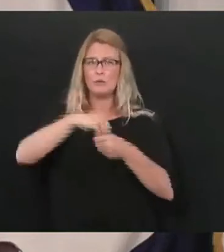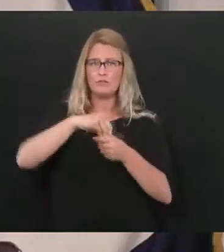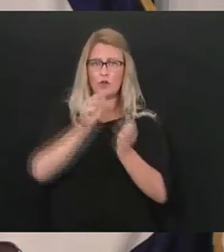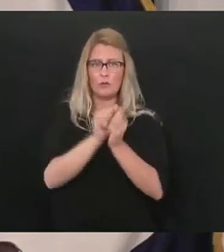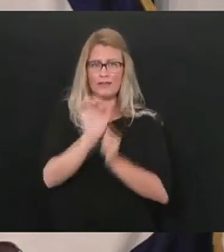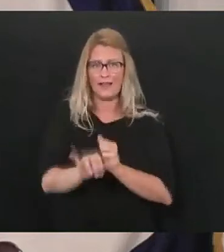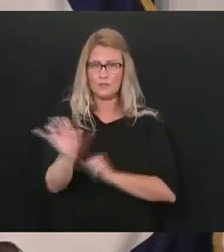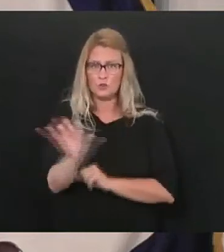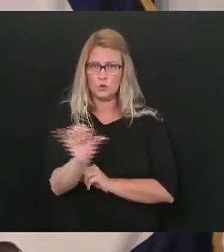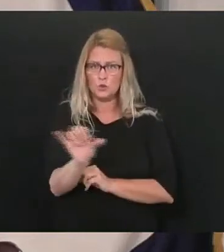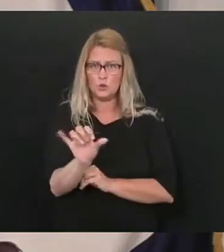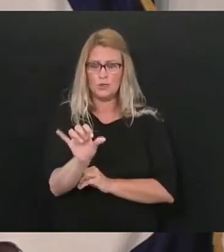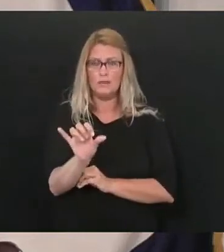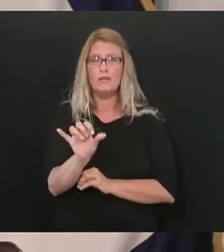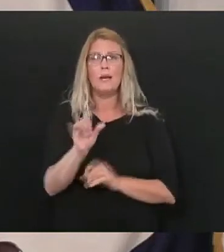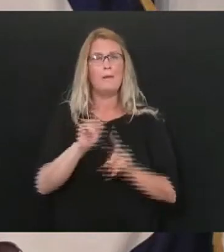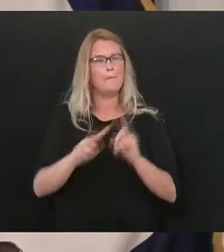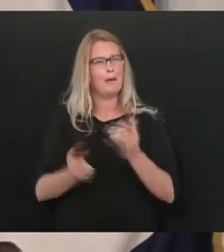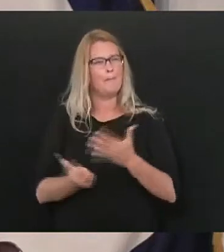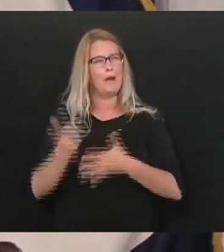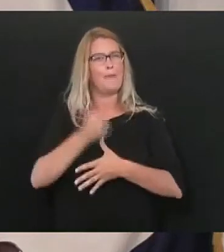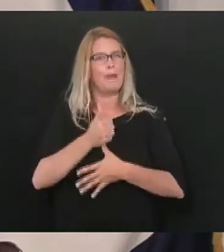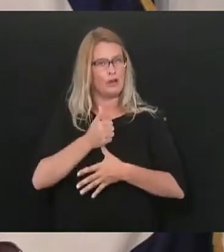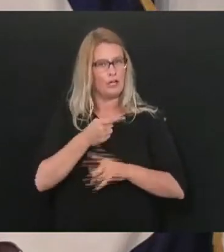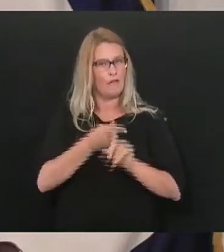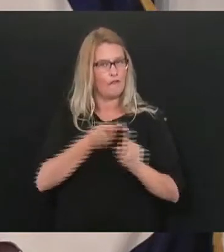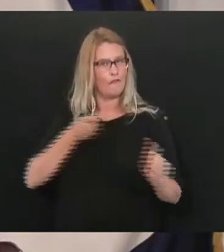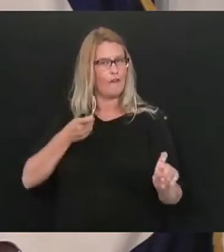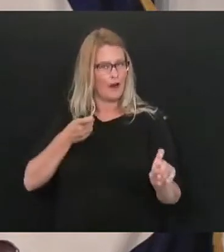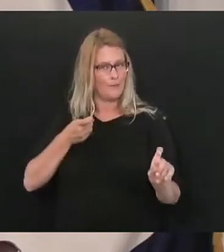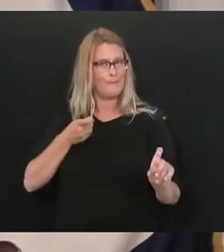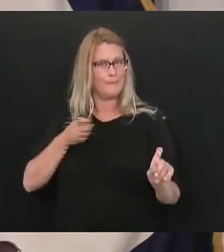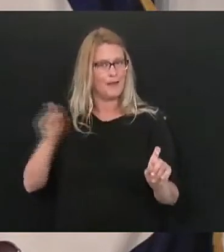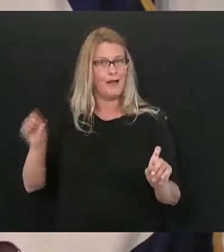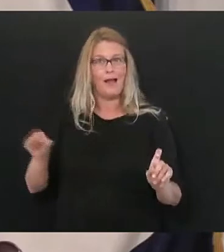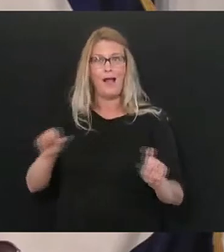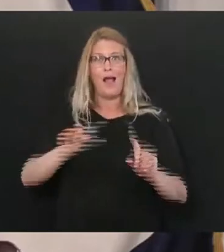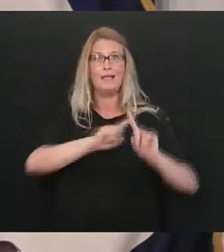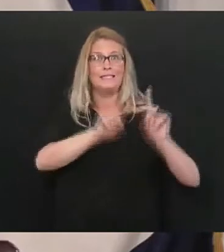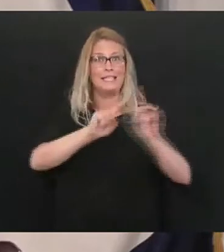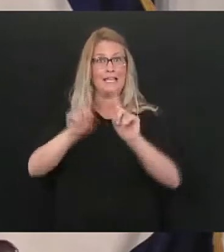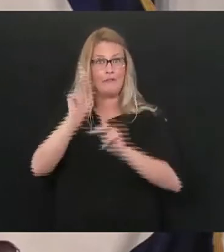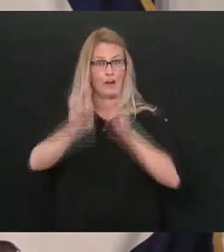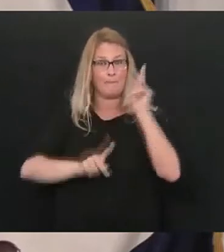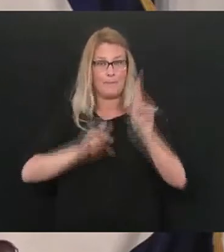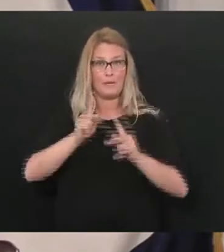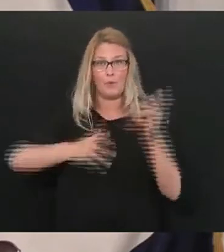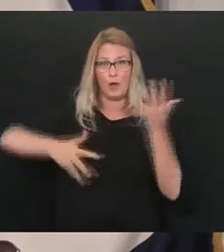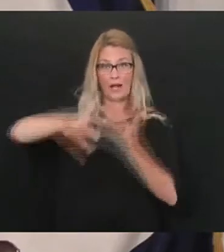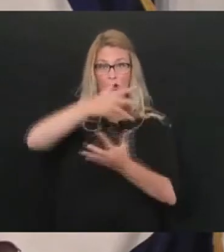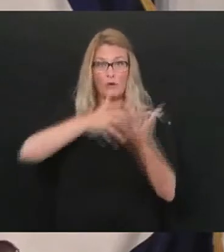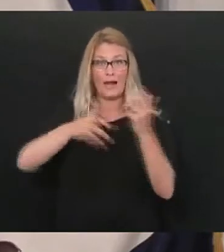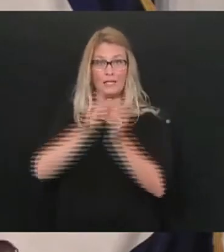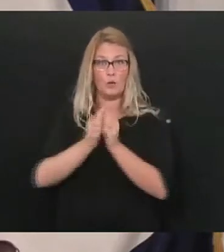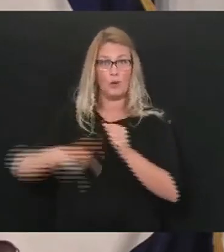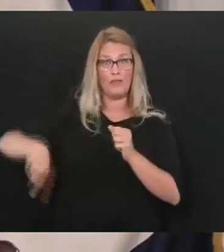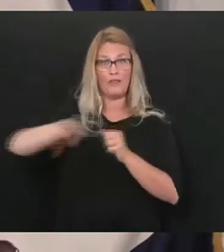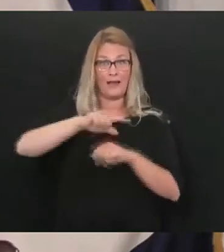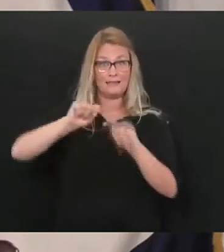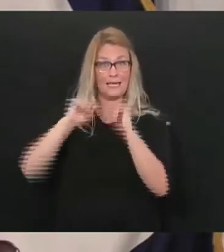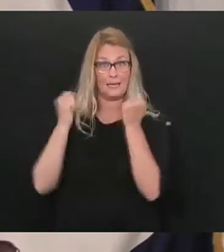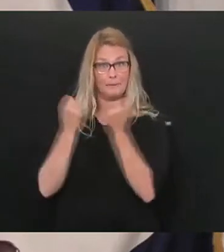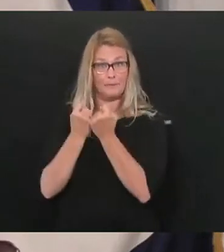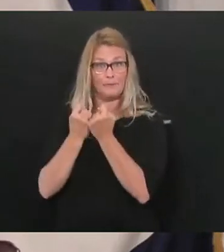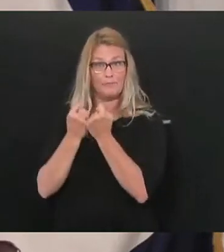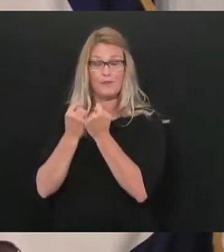is primarily driven from a lot of different people that were working and interacting with her and everything and